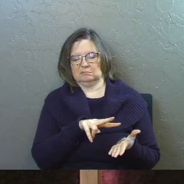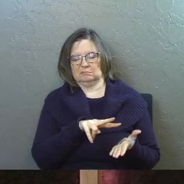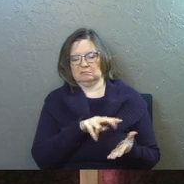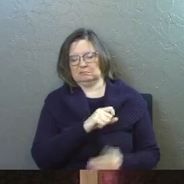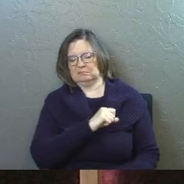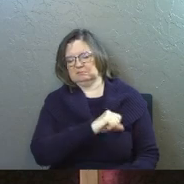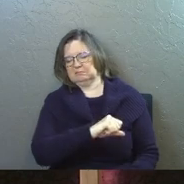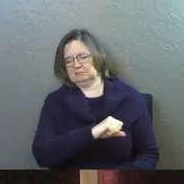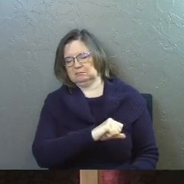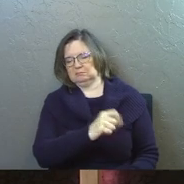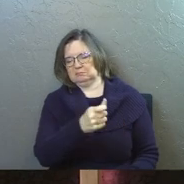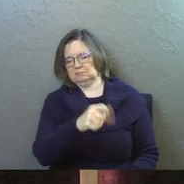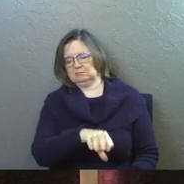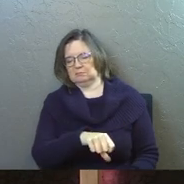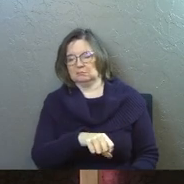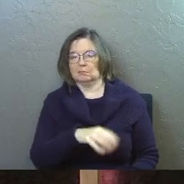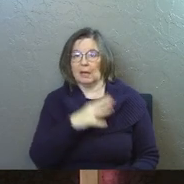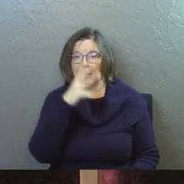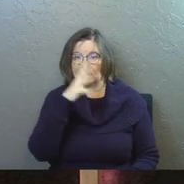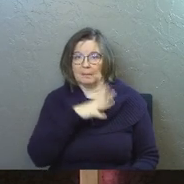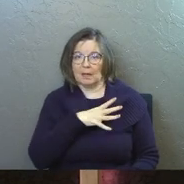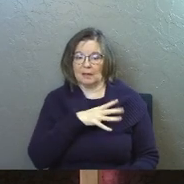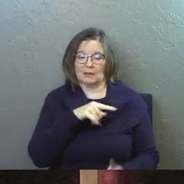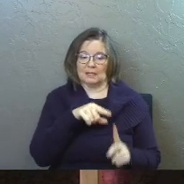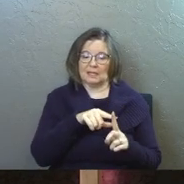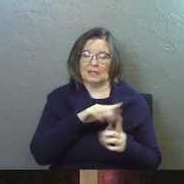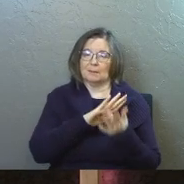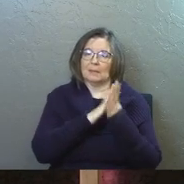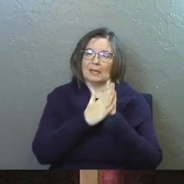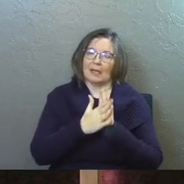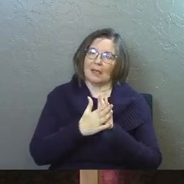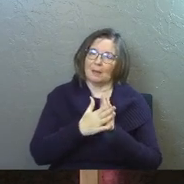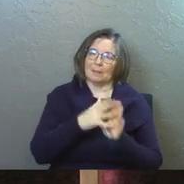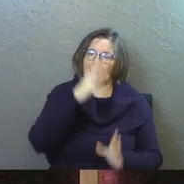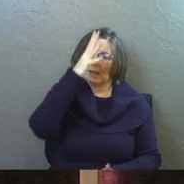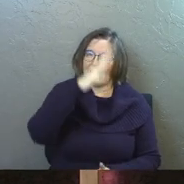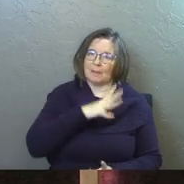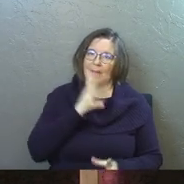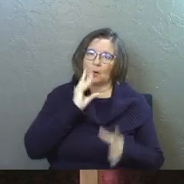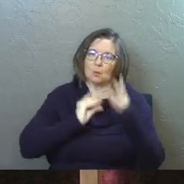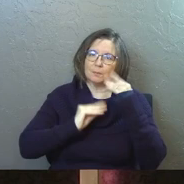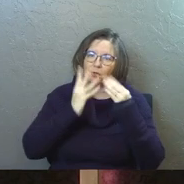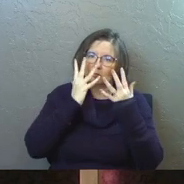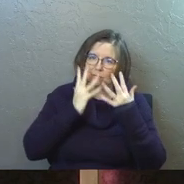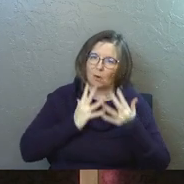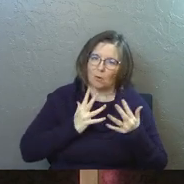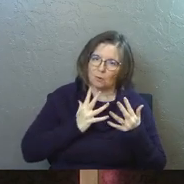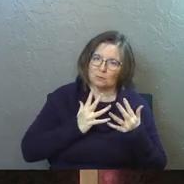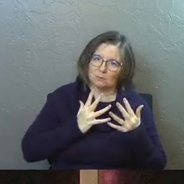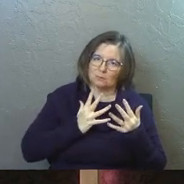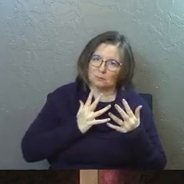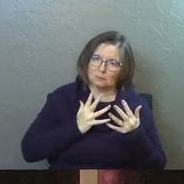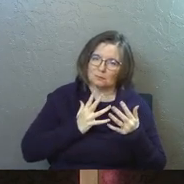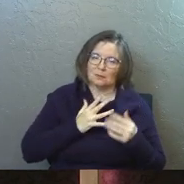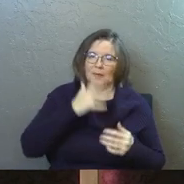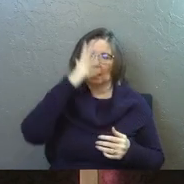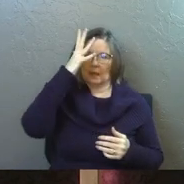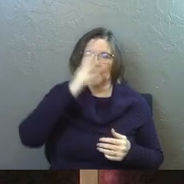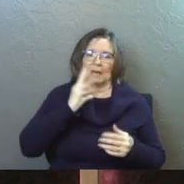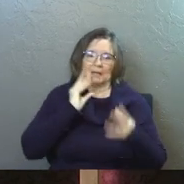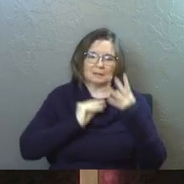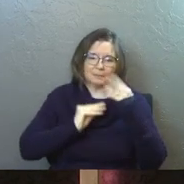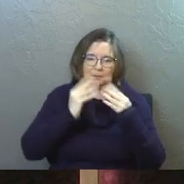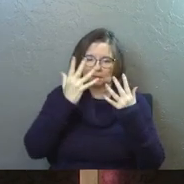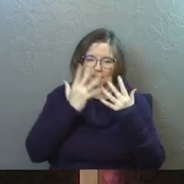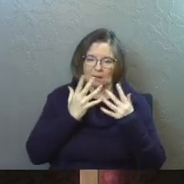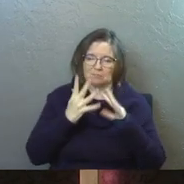rejected by men. A man of sorrows. We just sang man of sorrows. We're going to sing it again at the end. A man of sorrows and